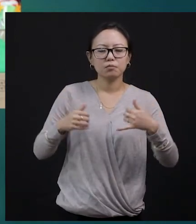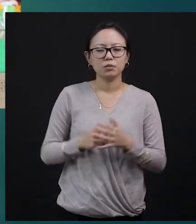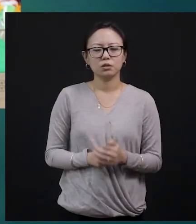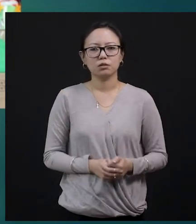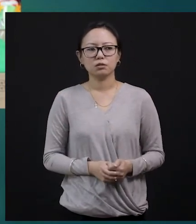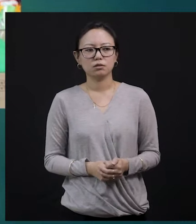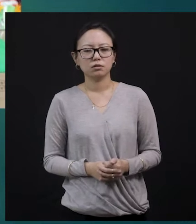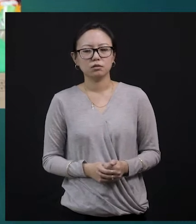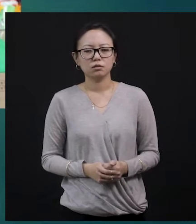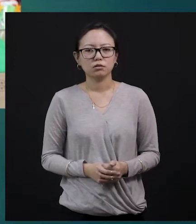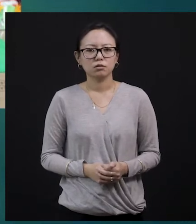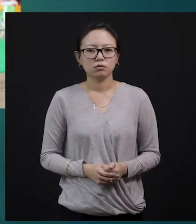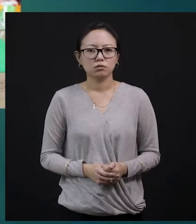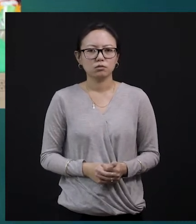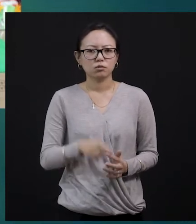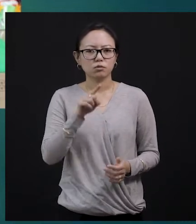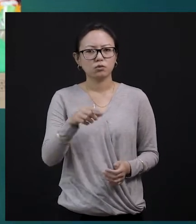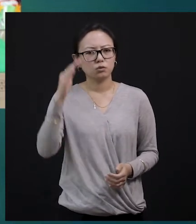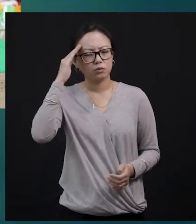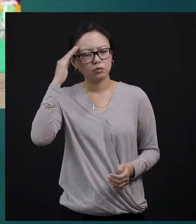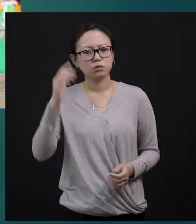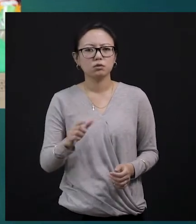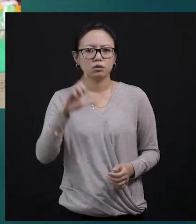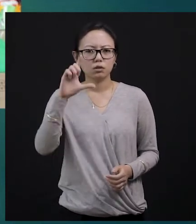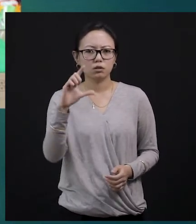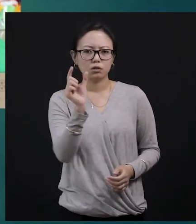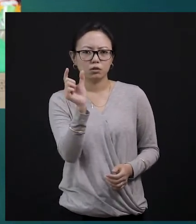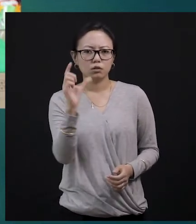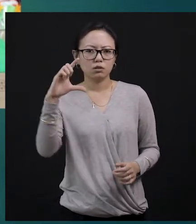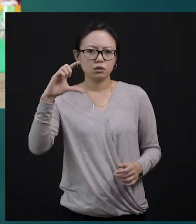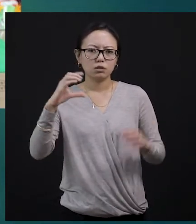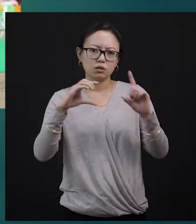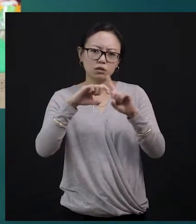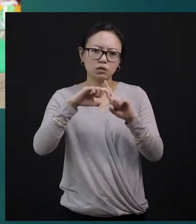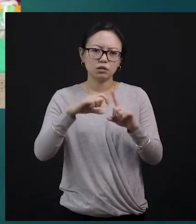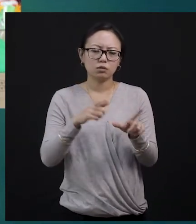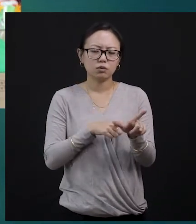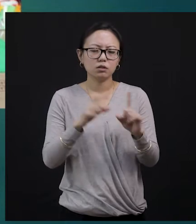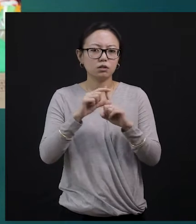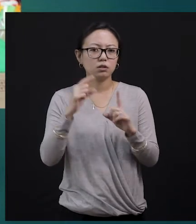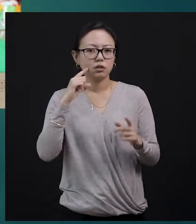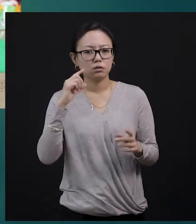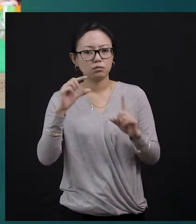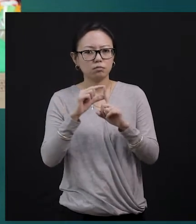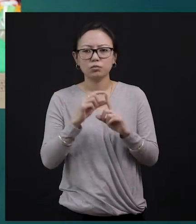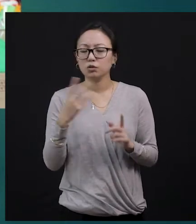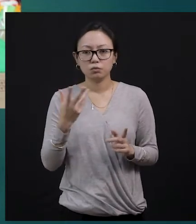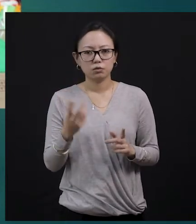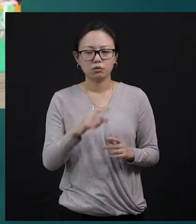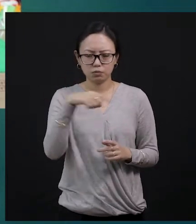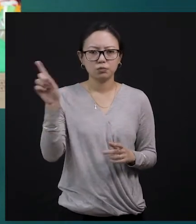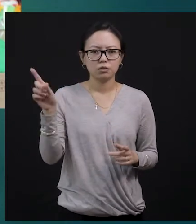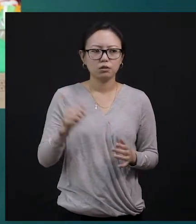is what we do, isn't it? You know what is a lucky dip, right? You buy a ticket for some certain amount of money and then you also get